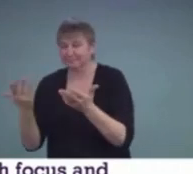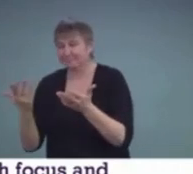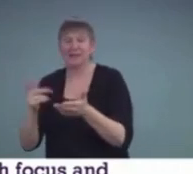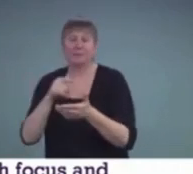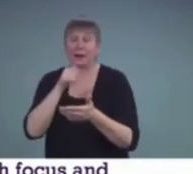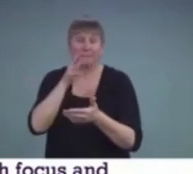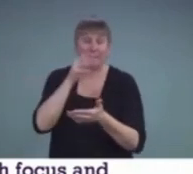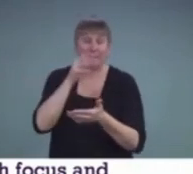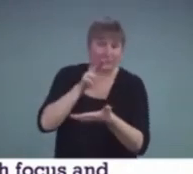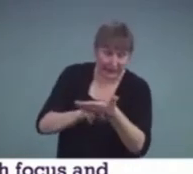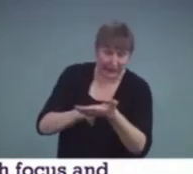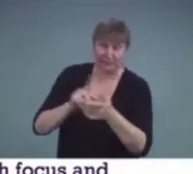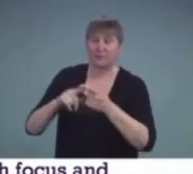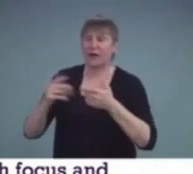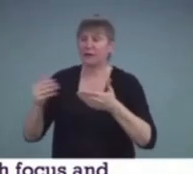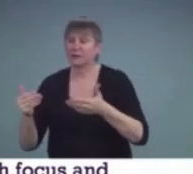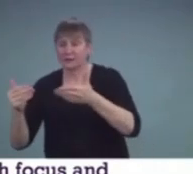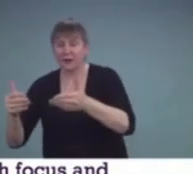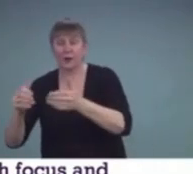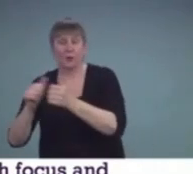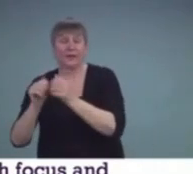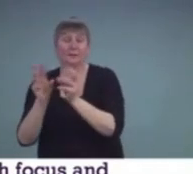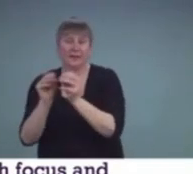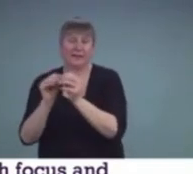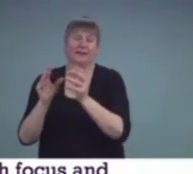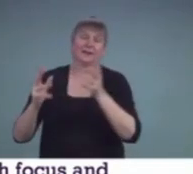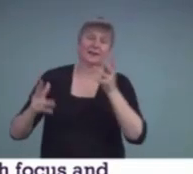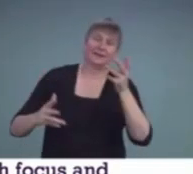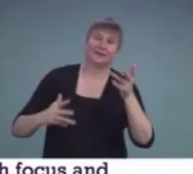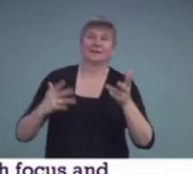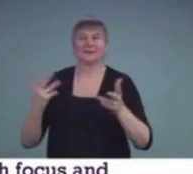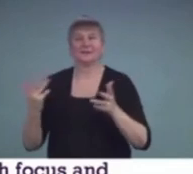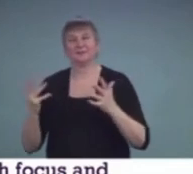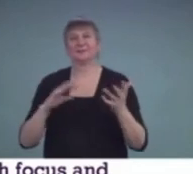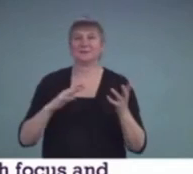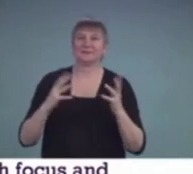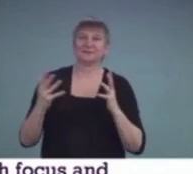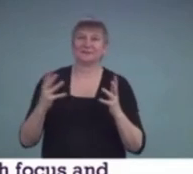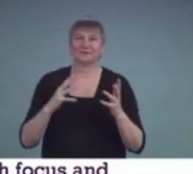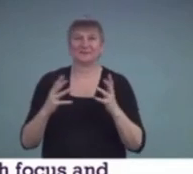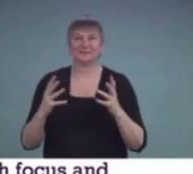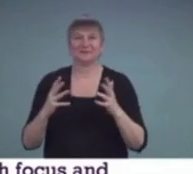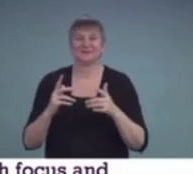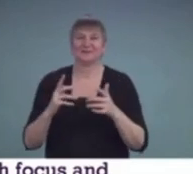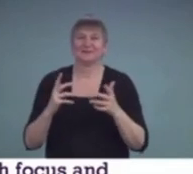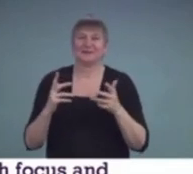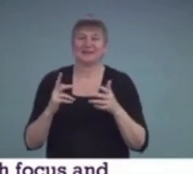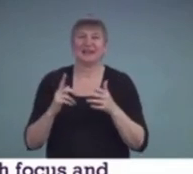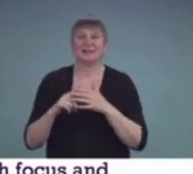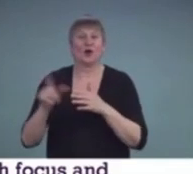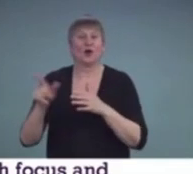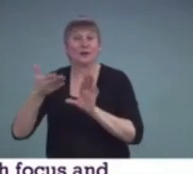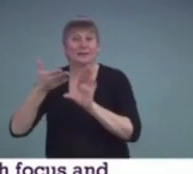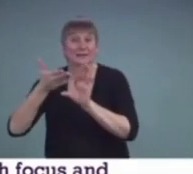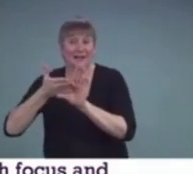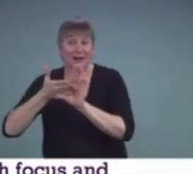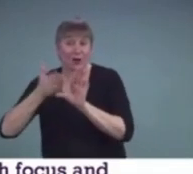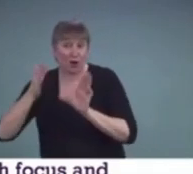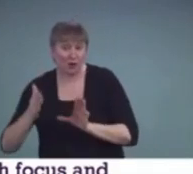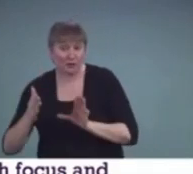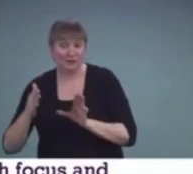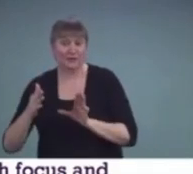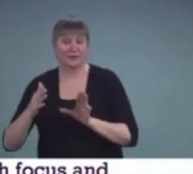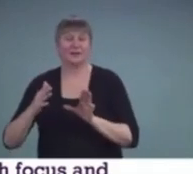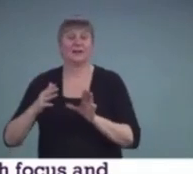meetings. And so, you know, again, this is a lot of what has been stated already. The psychologist talked about his